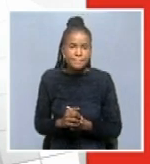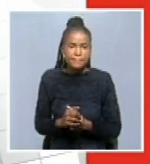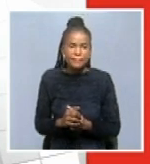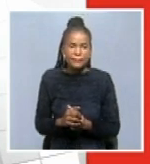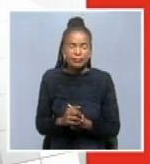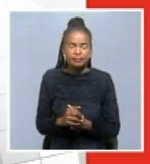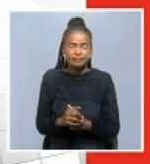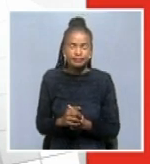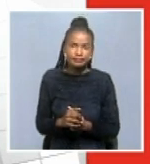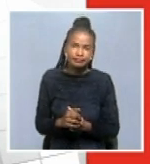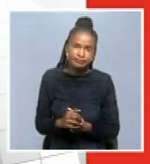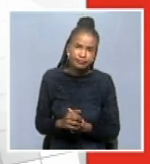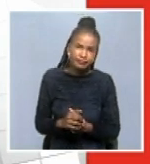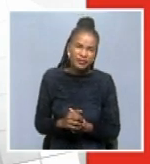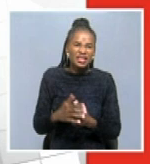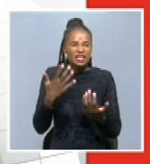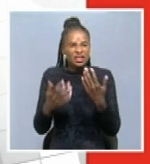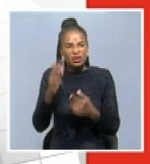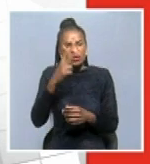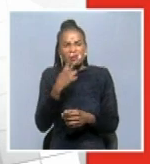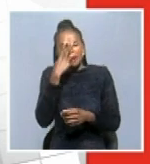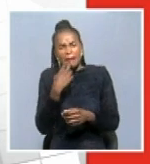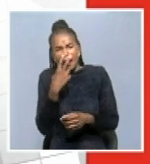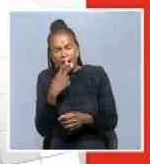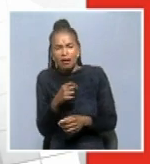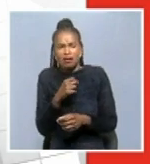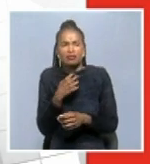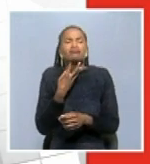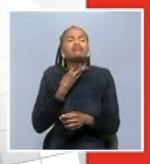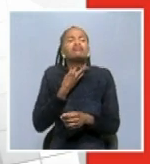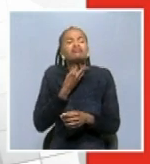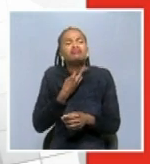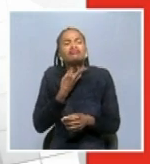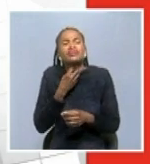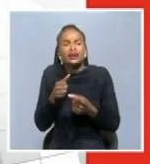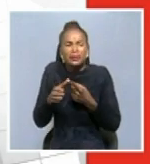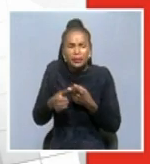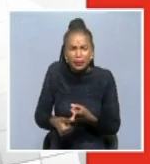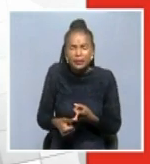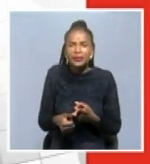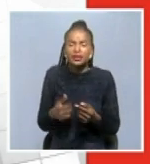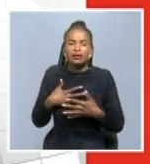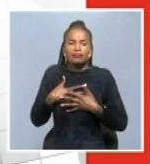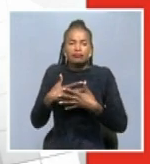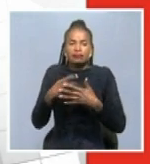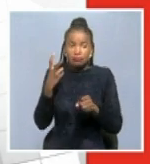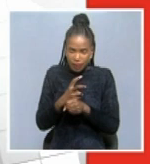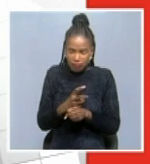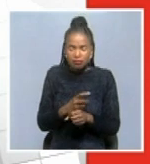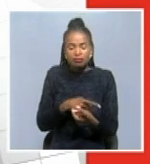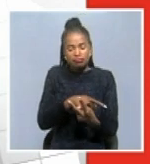and also people that are experiencing respiratory difficulties or symptoms